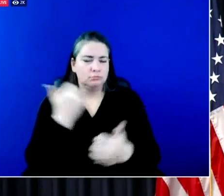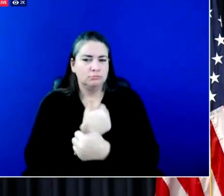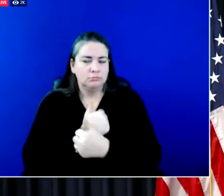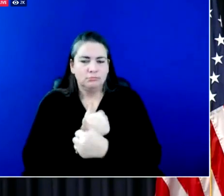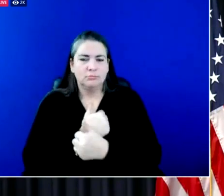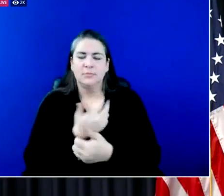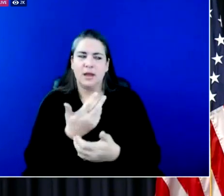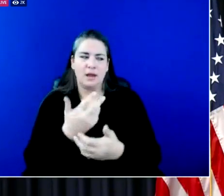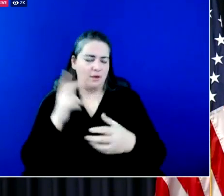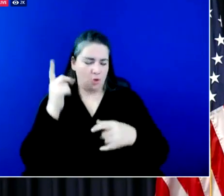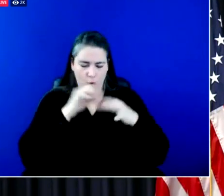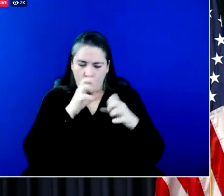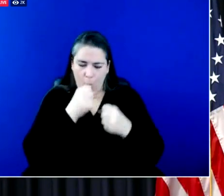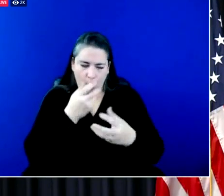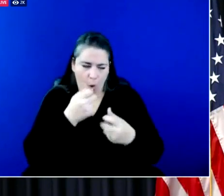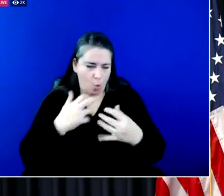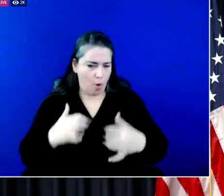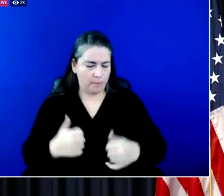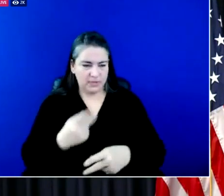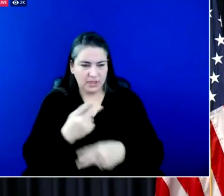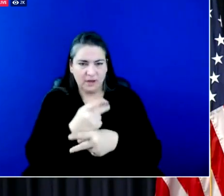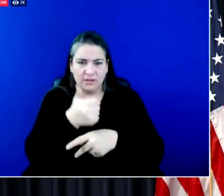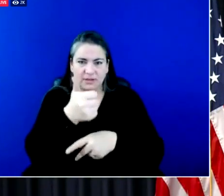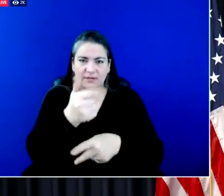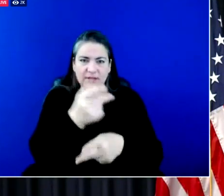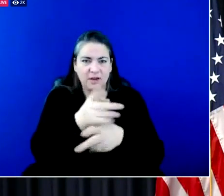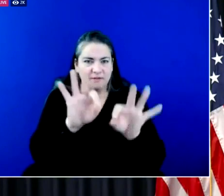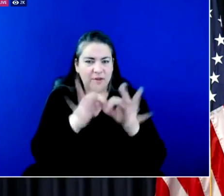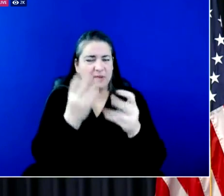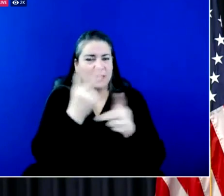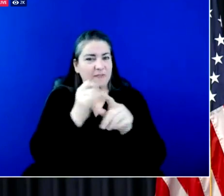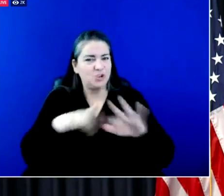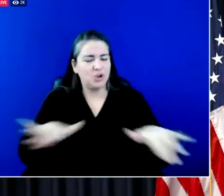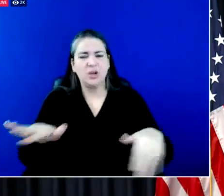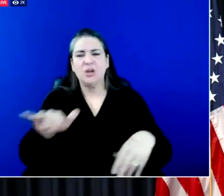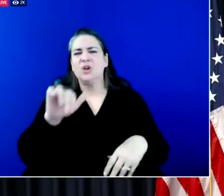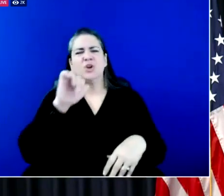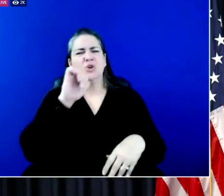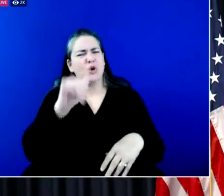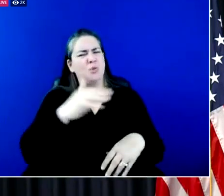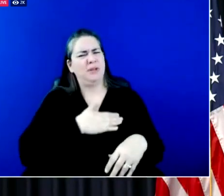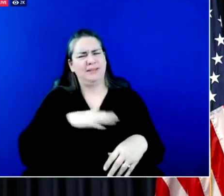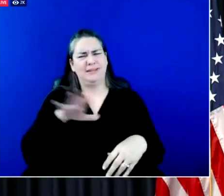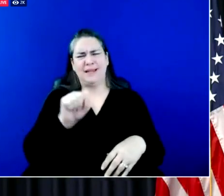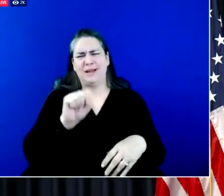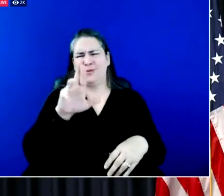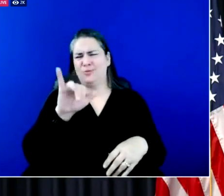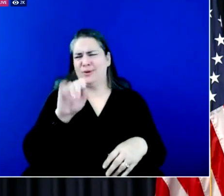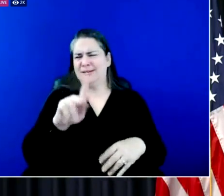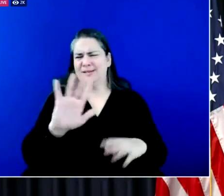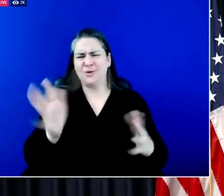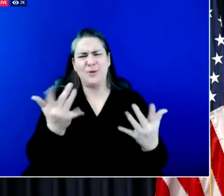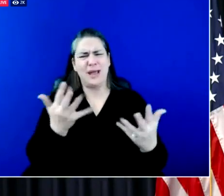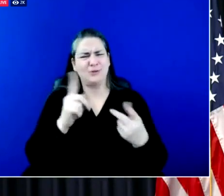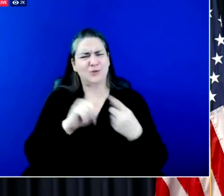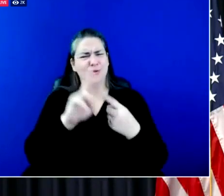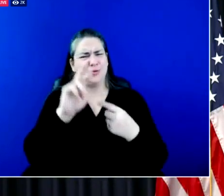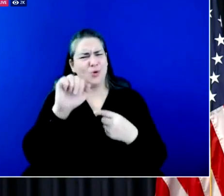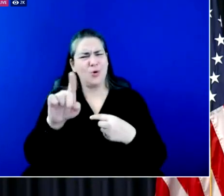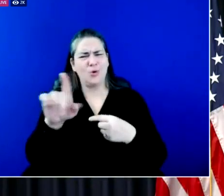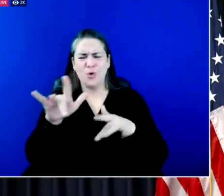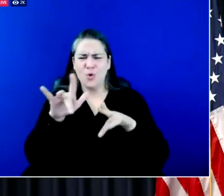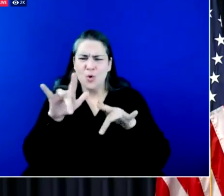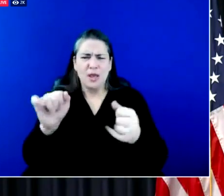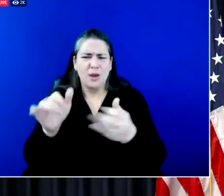yourself take care of your family and your kids and don't take unnecessary risks until we're able to get these roads fully clear for you